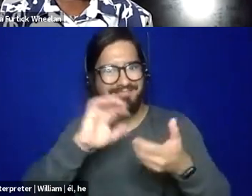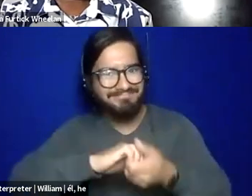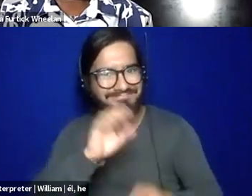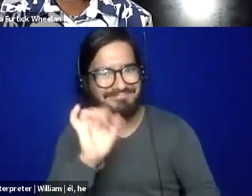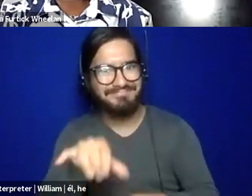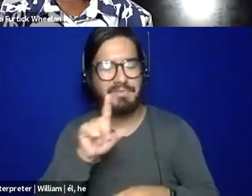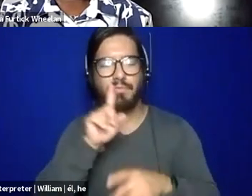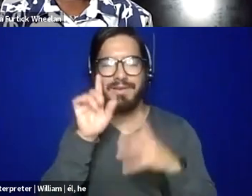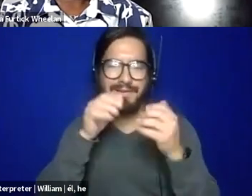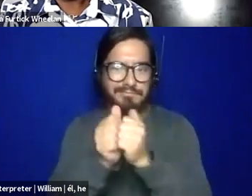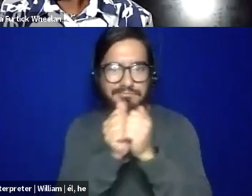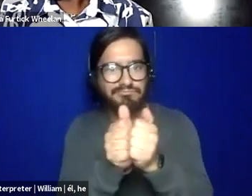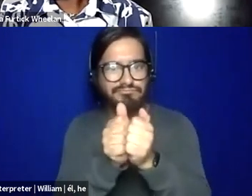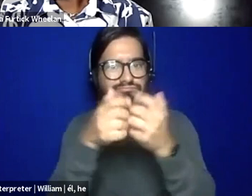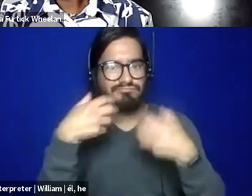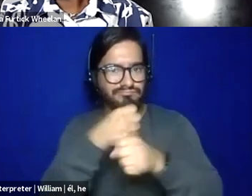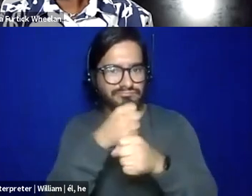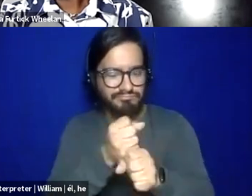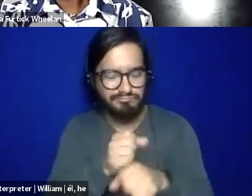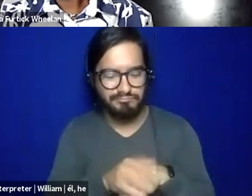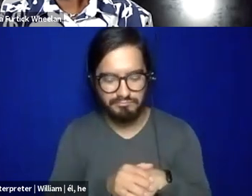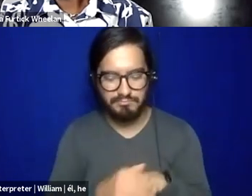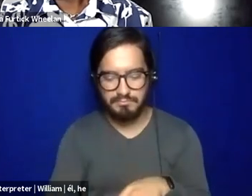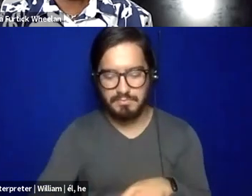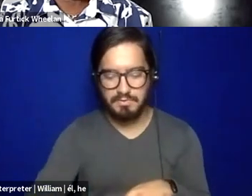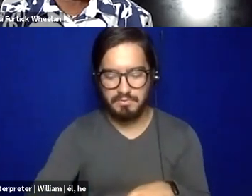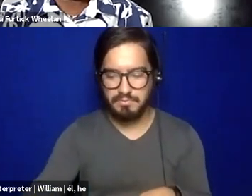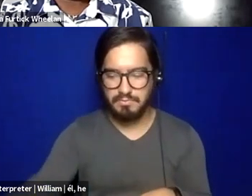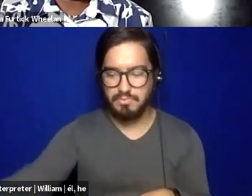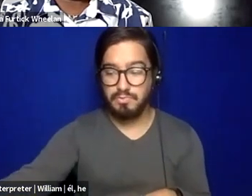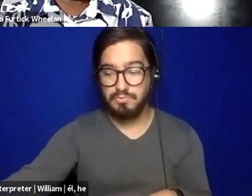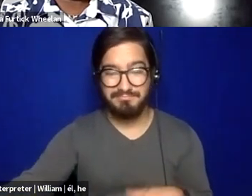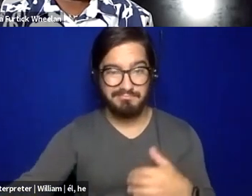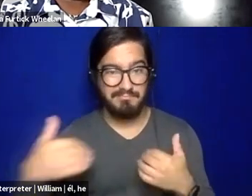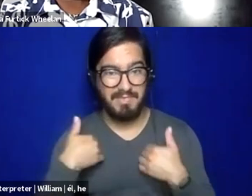together and, um, have some words about what's happening in social work.